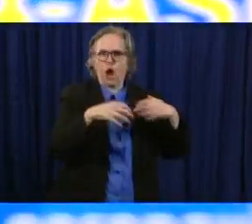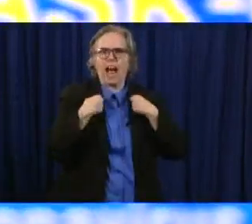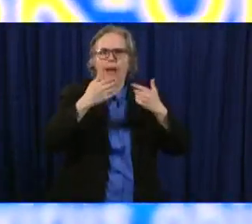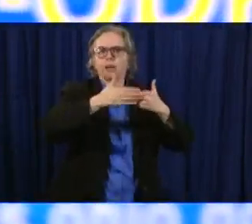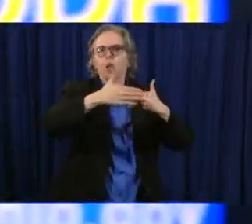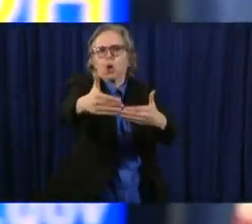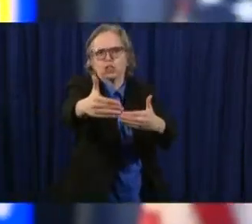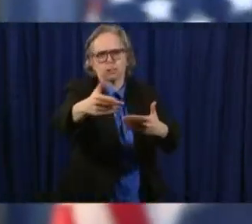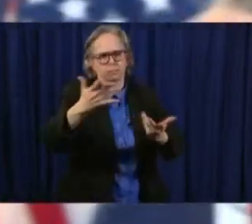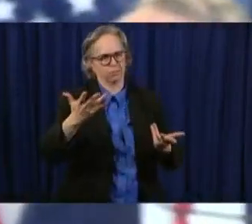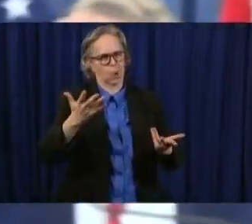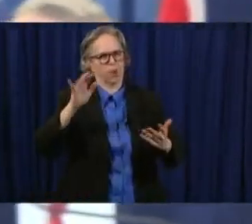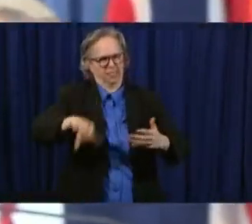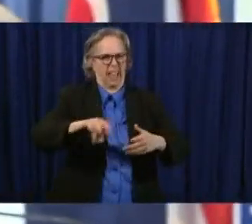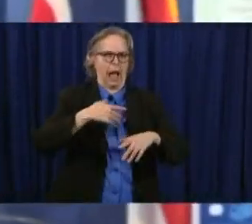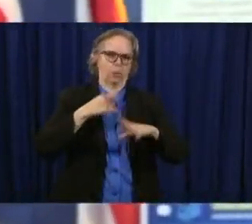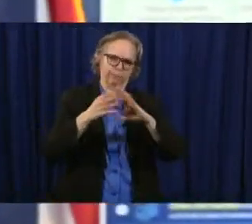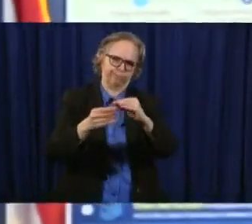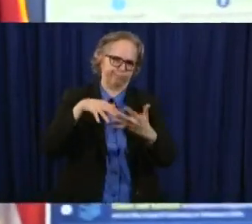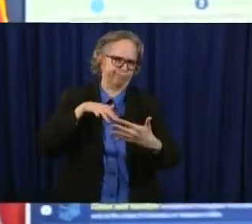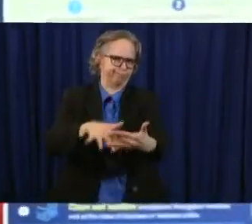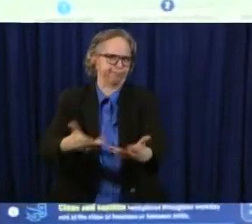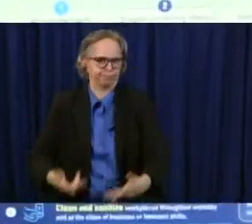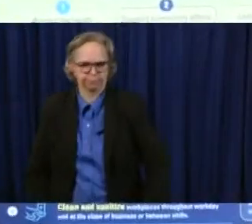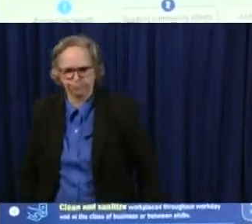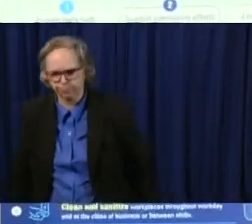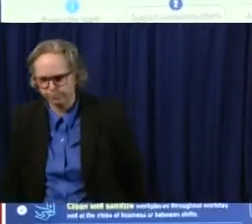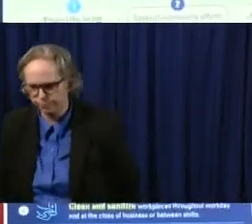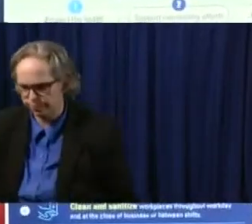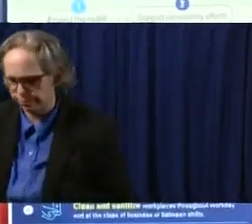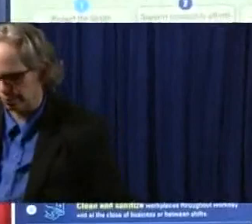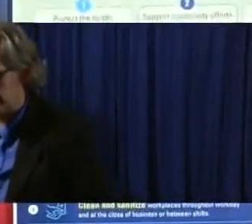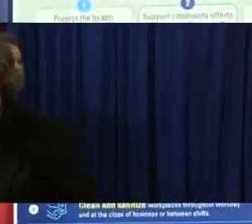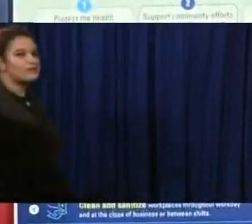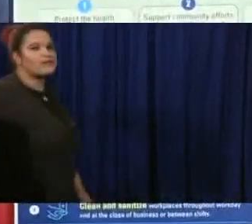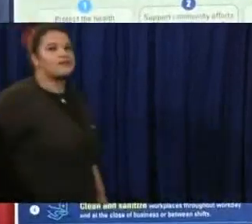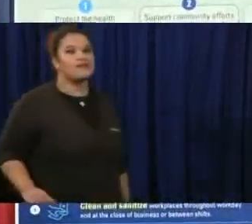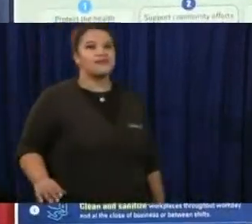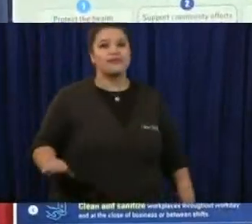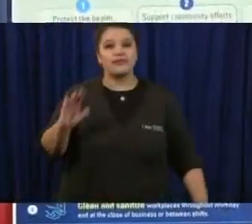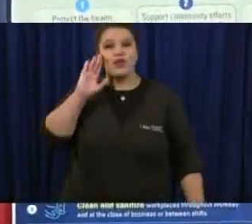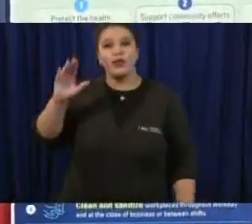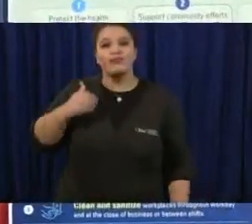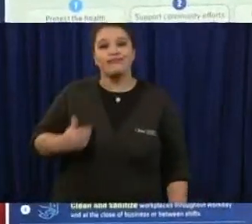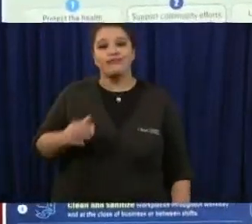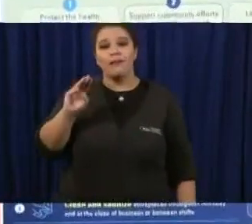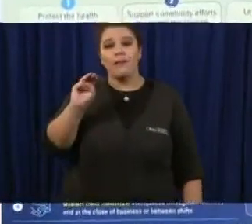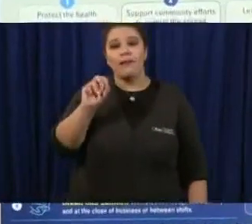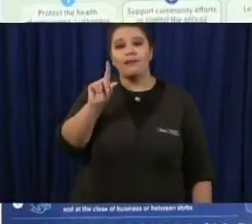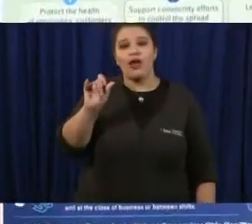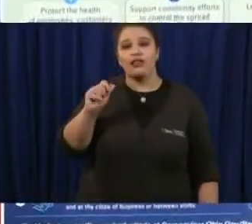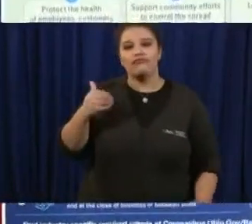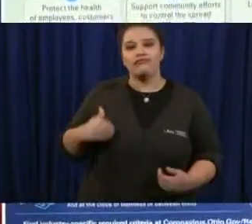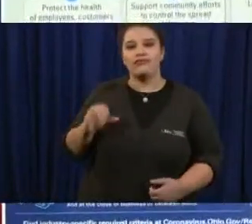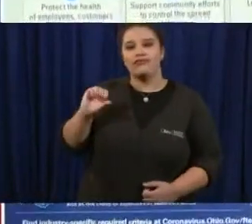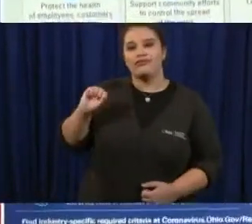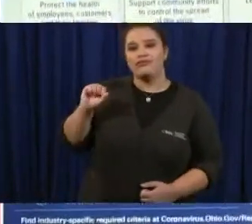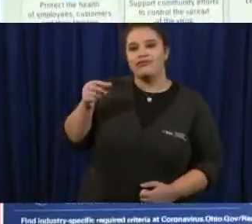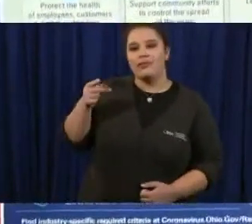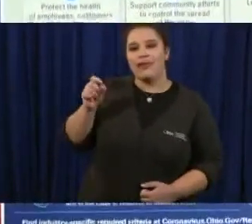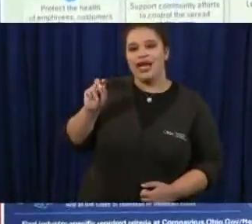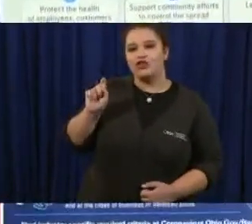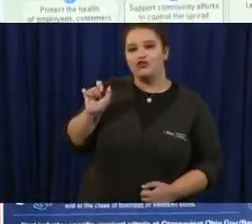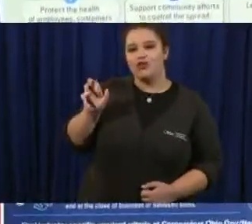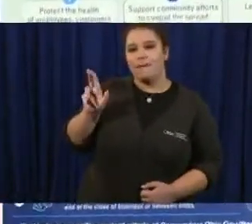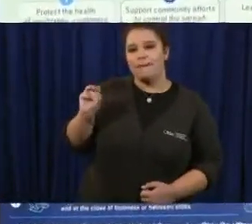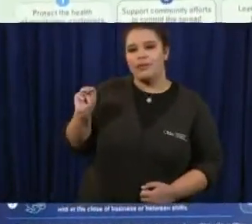Hi everyone this is Molly Martinez with Spectrum News. Governor you mentioned that dentists would be on that May 1st rollout and they're sort